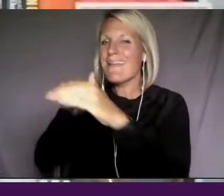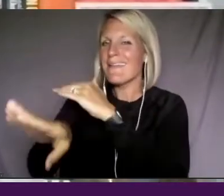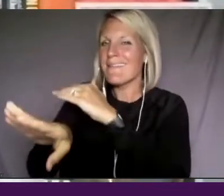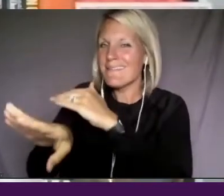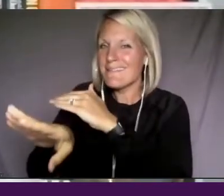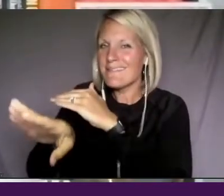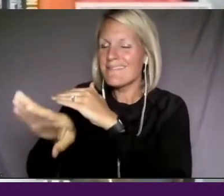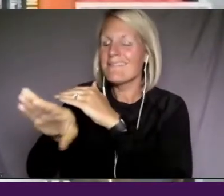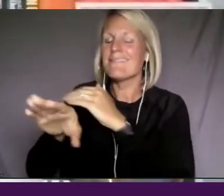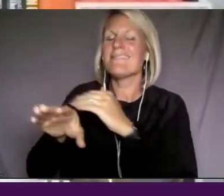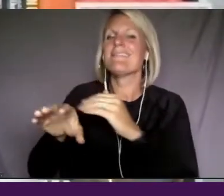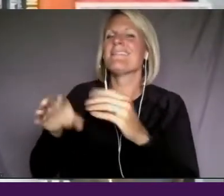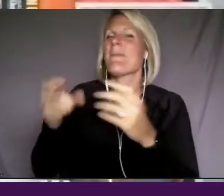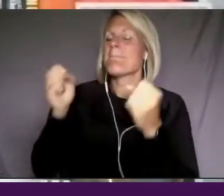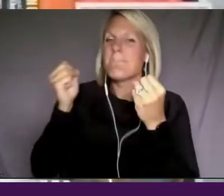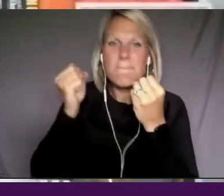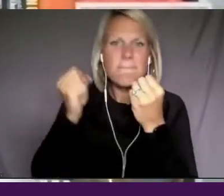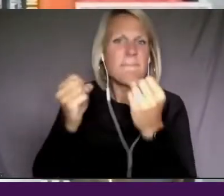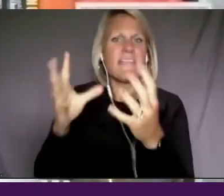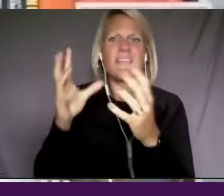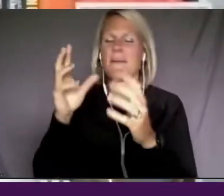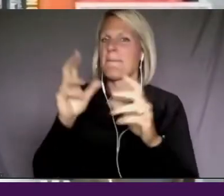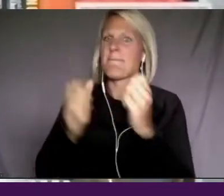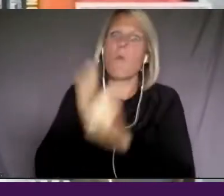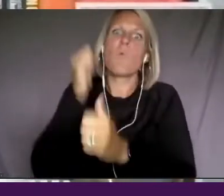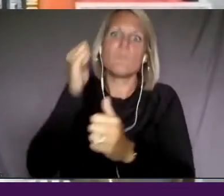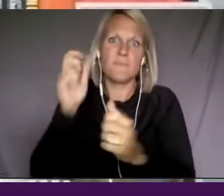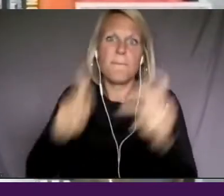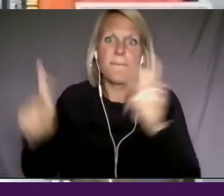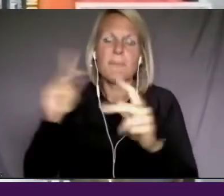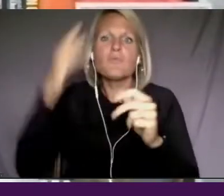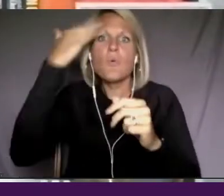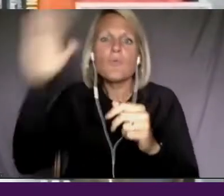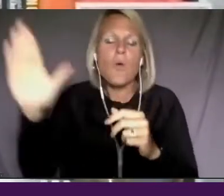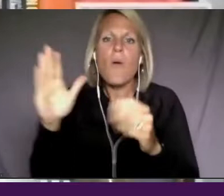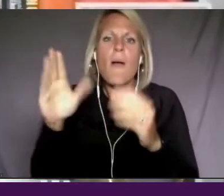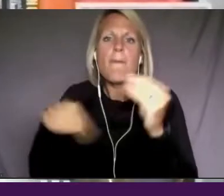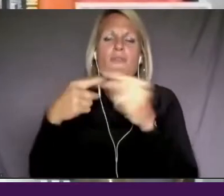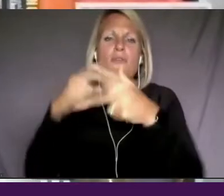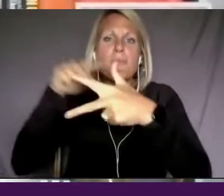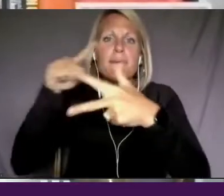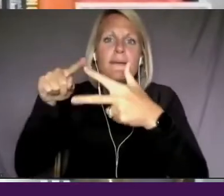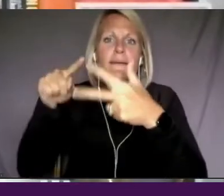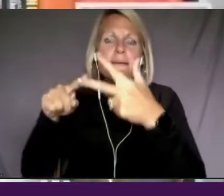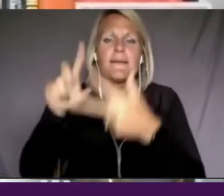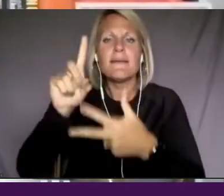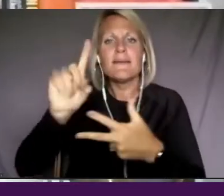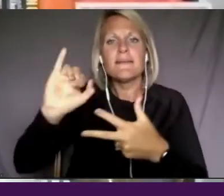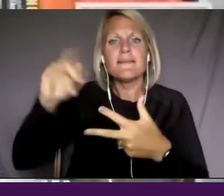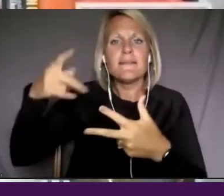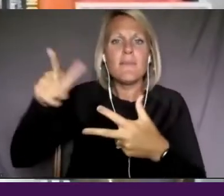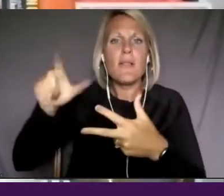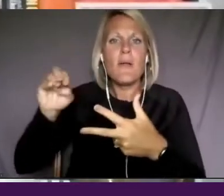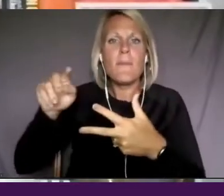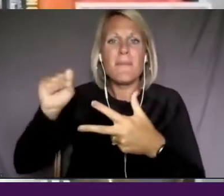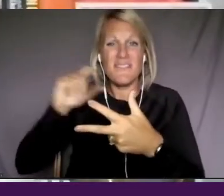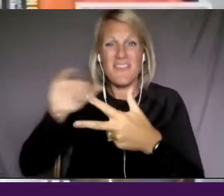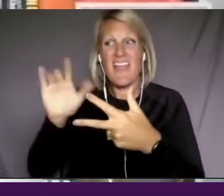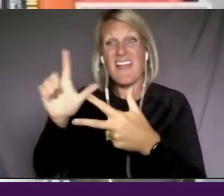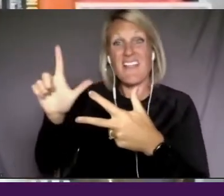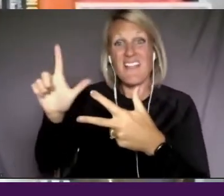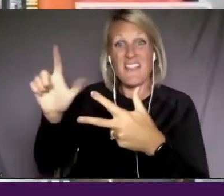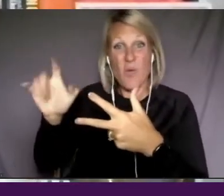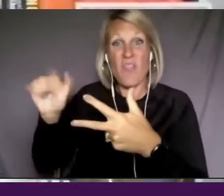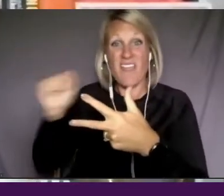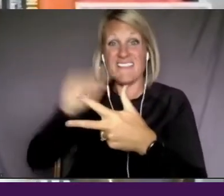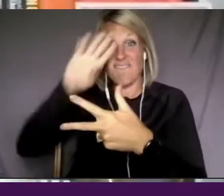Most people are probably not familiar with the three diplomats who Leola is focusing on. Um, but